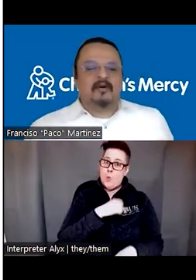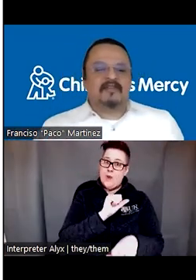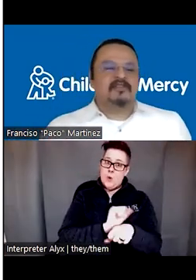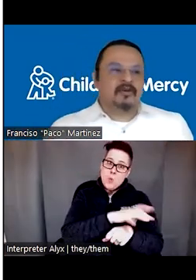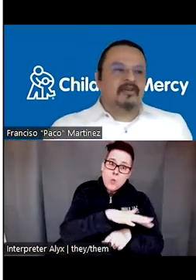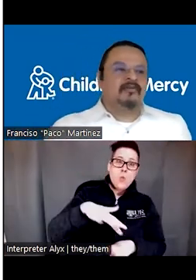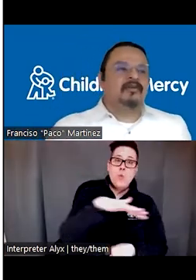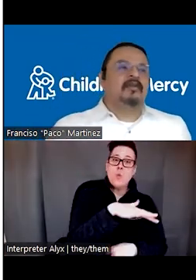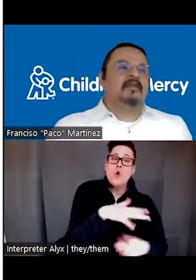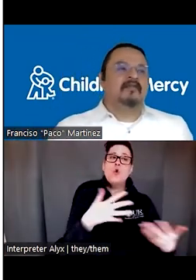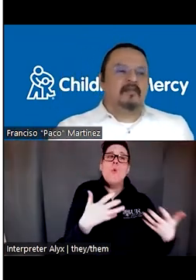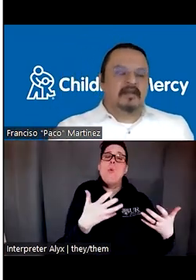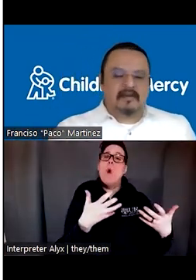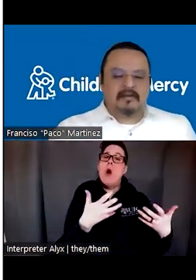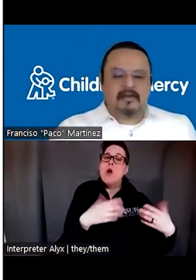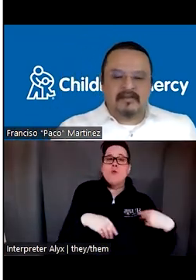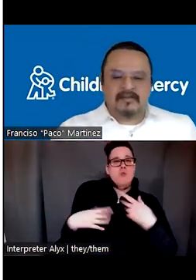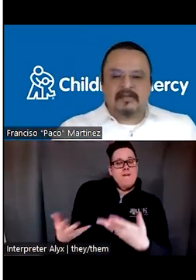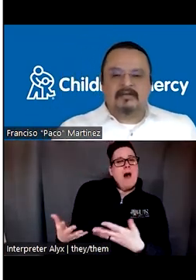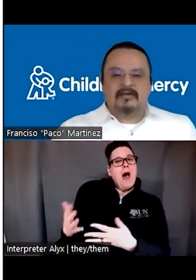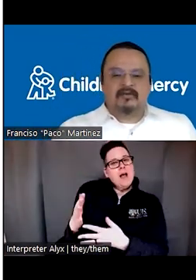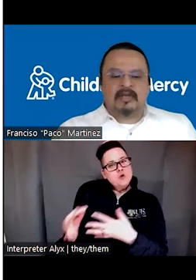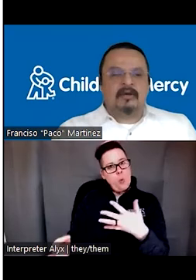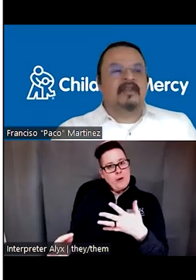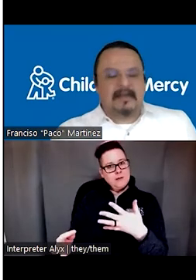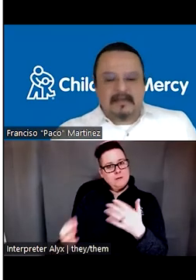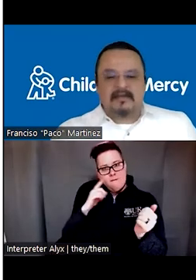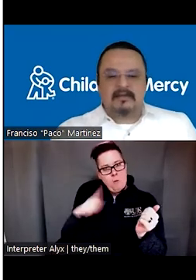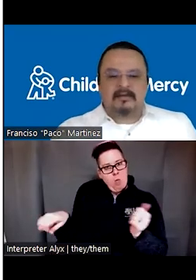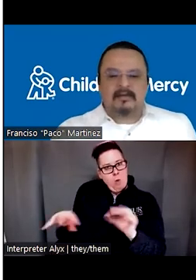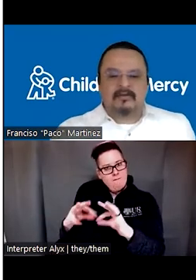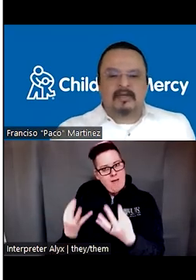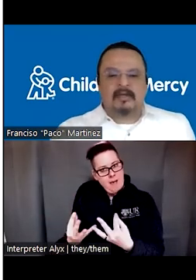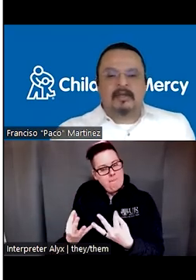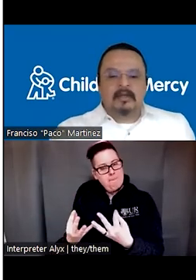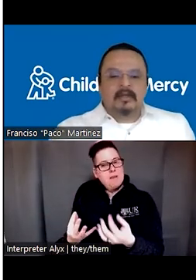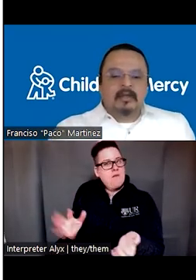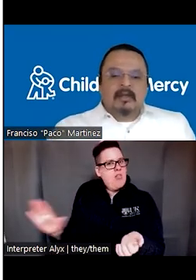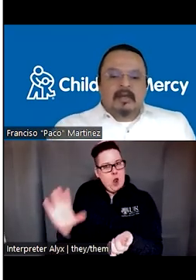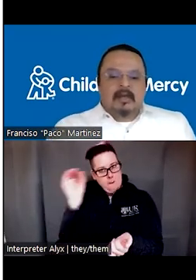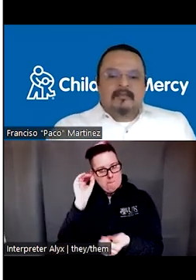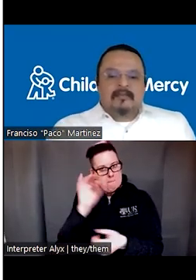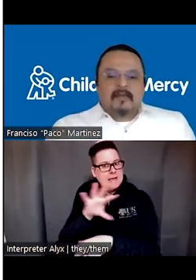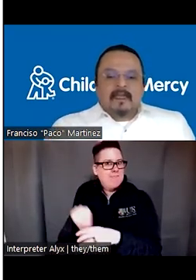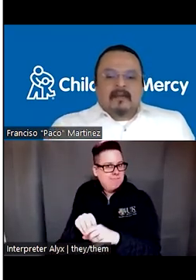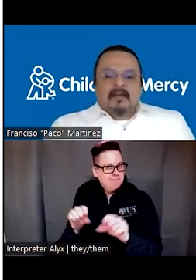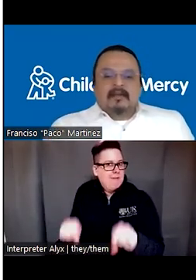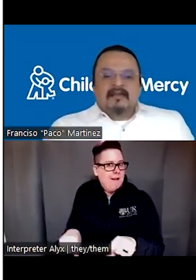create voice and choice for the families and the patients that you're going to see, or the clients that you're going to see. Uh,